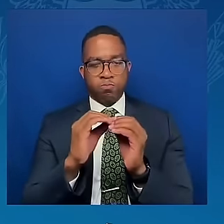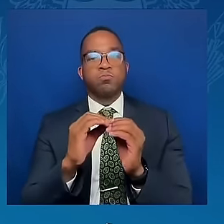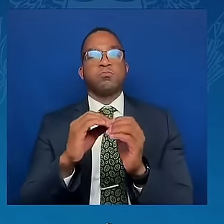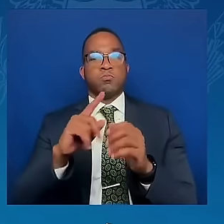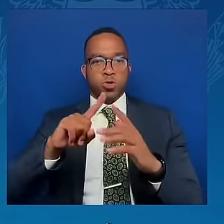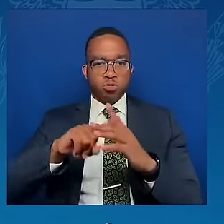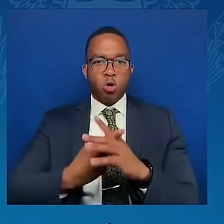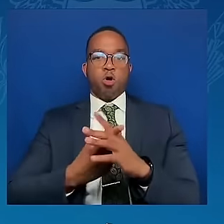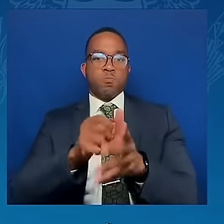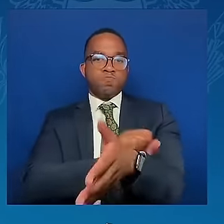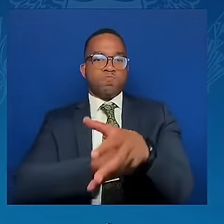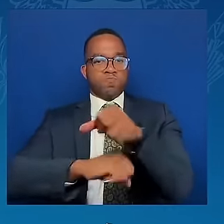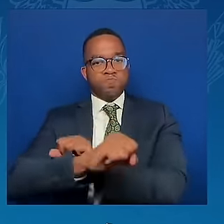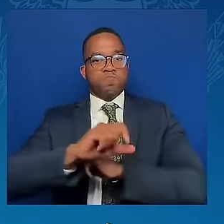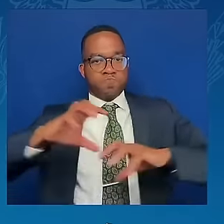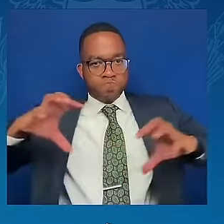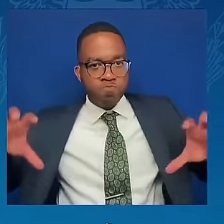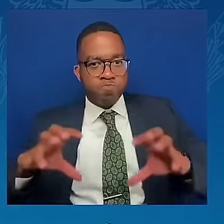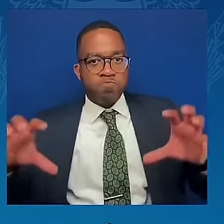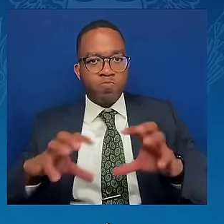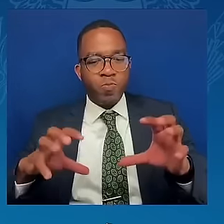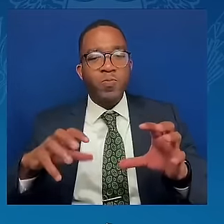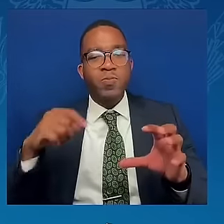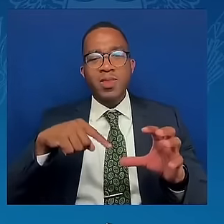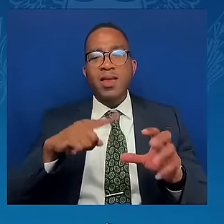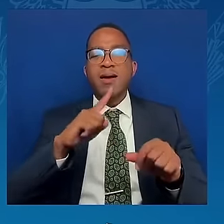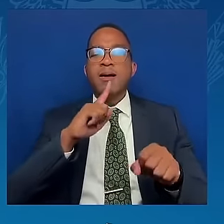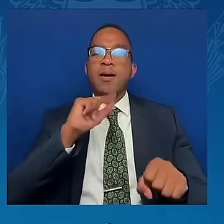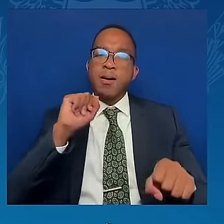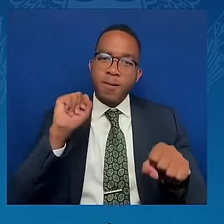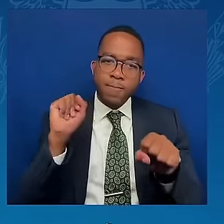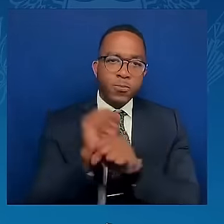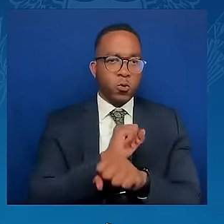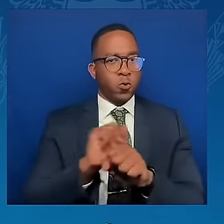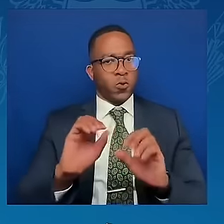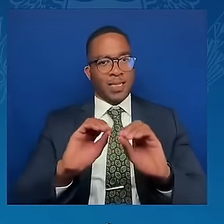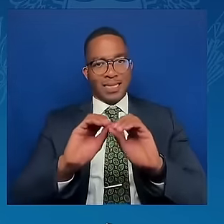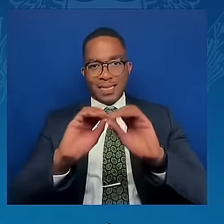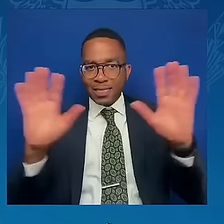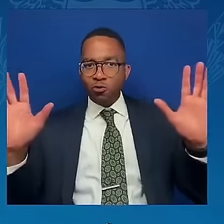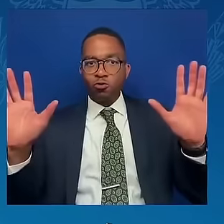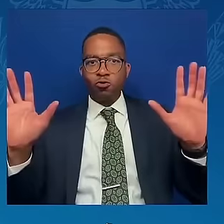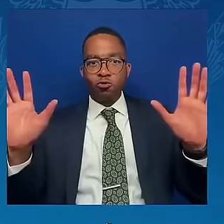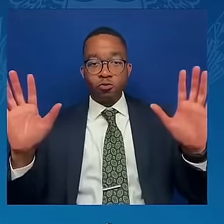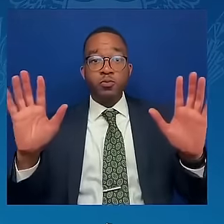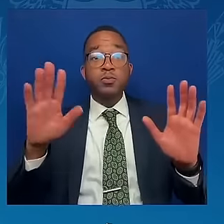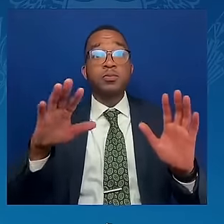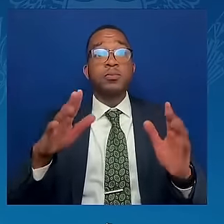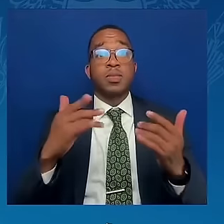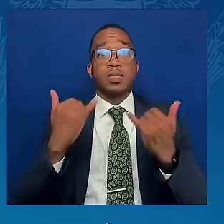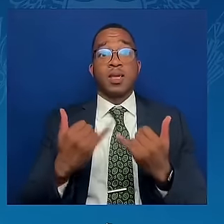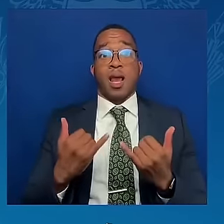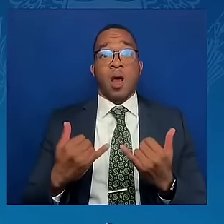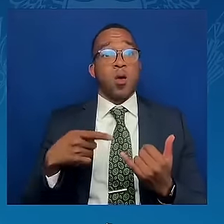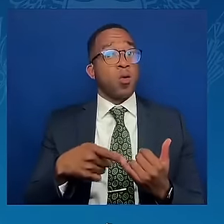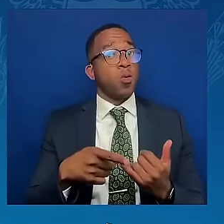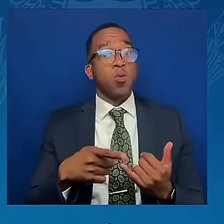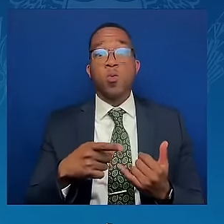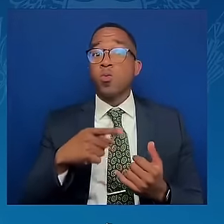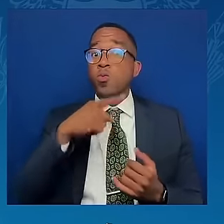clear and achievable goals. Now, there is no Russia here. Why?